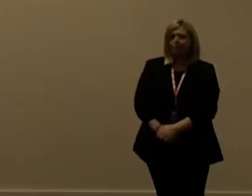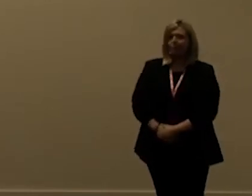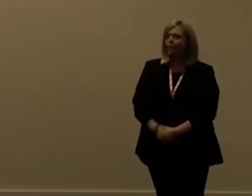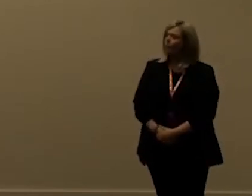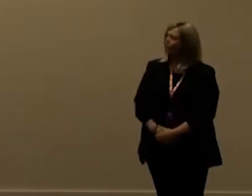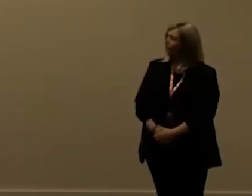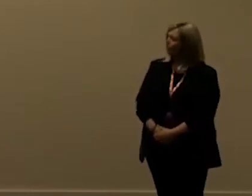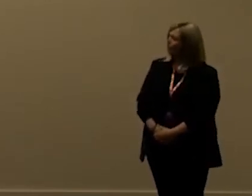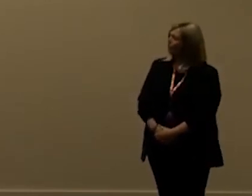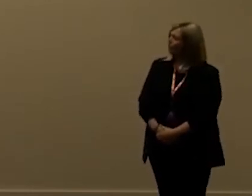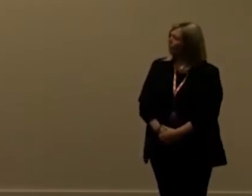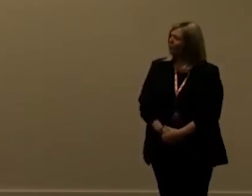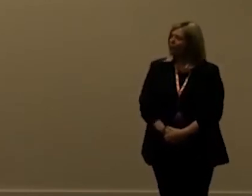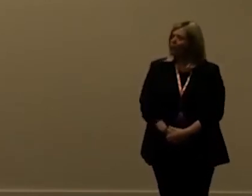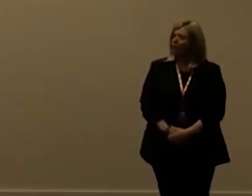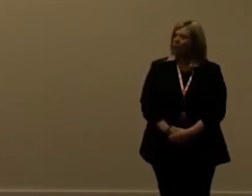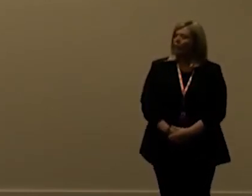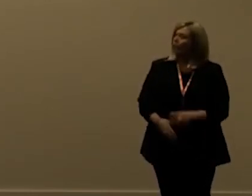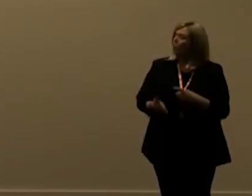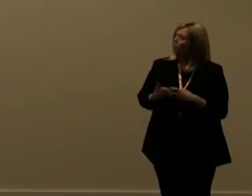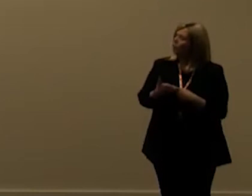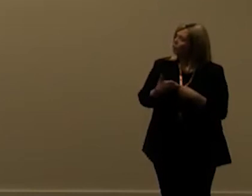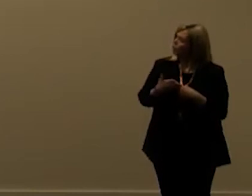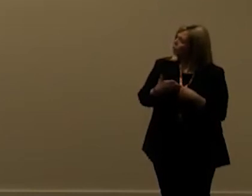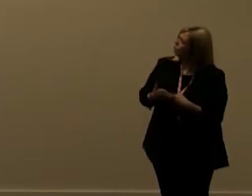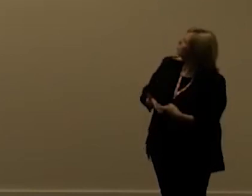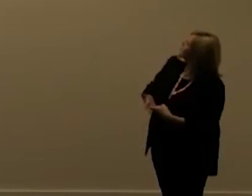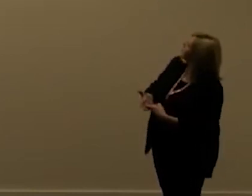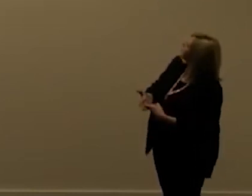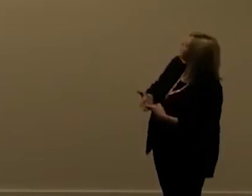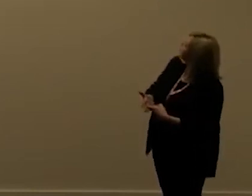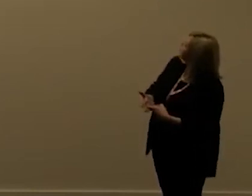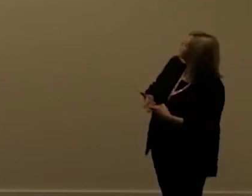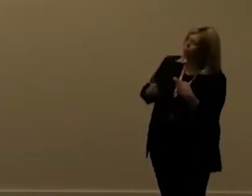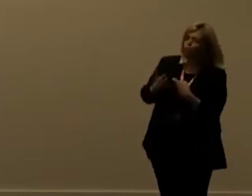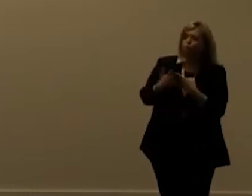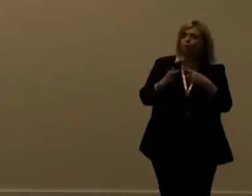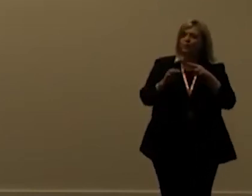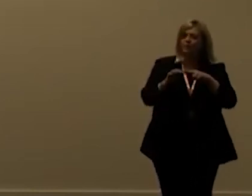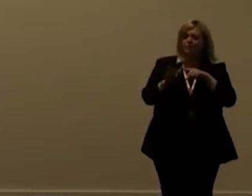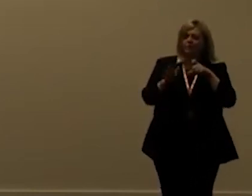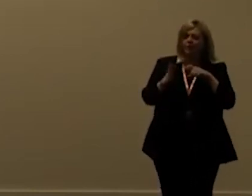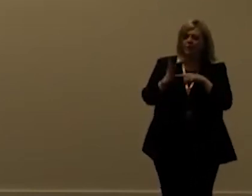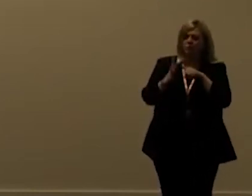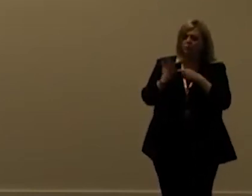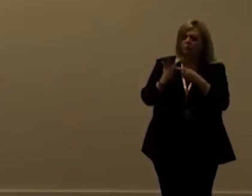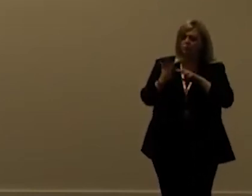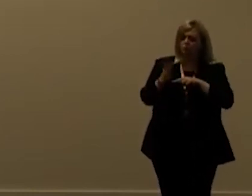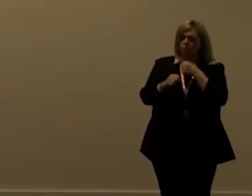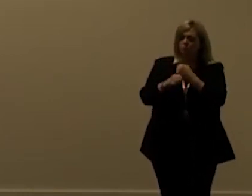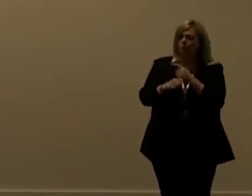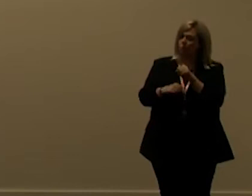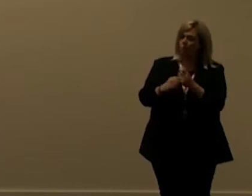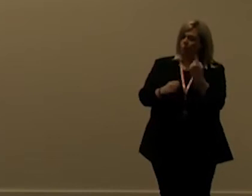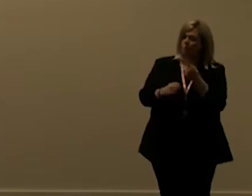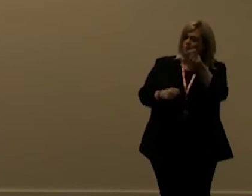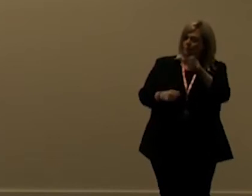i would strongly recommend refactoring um and many people are unaware of this so if you are a customer part or a customer